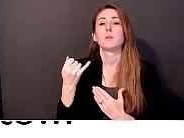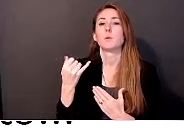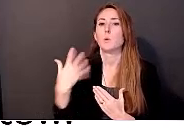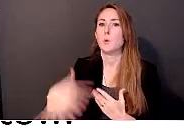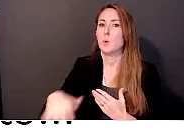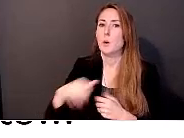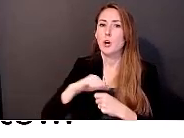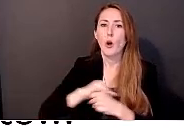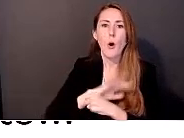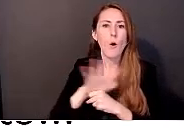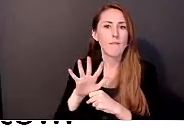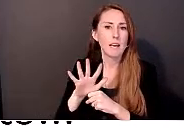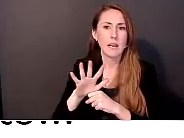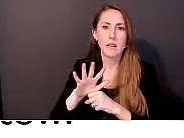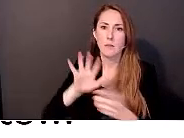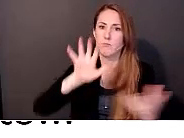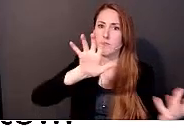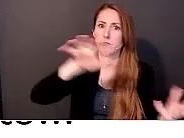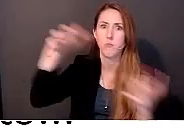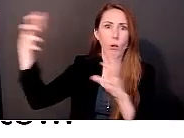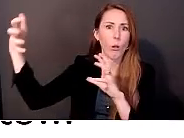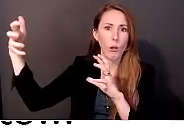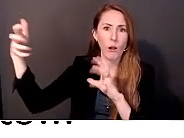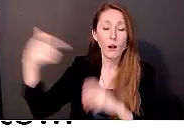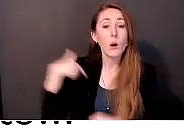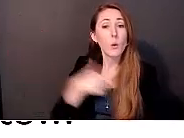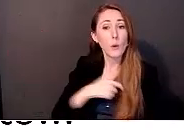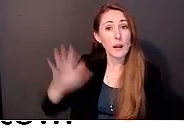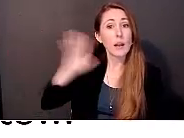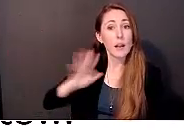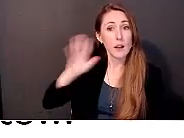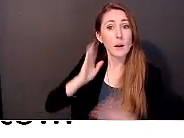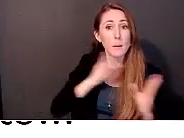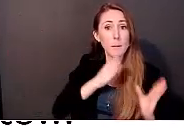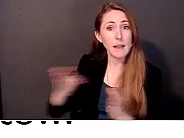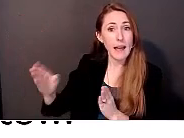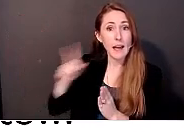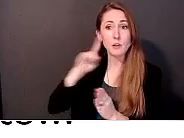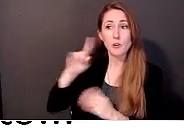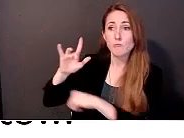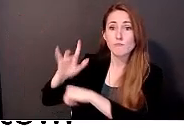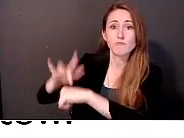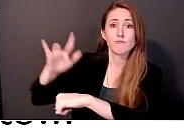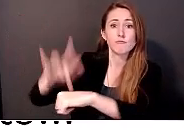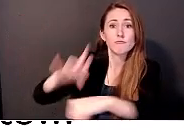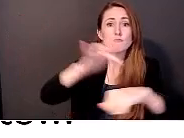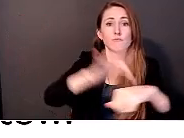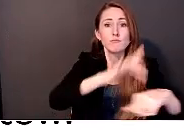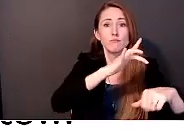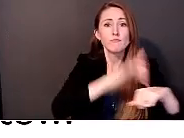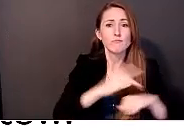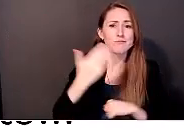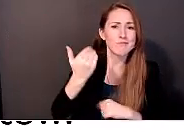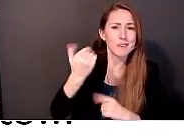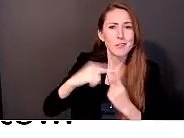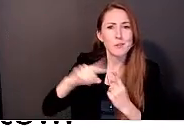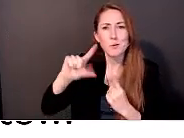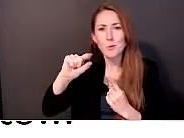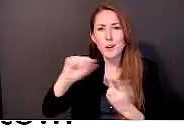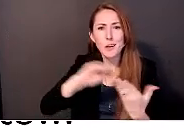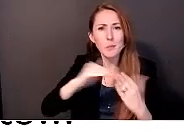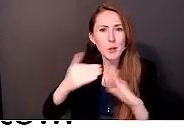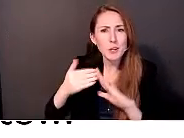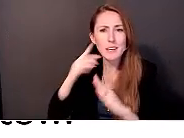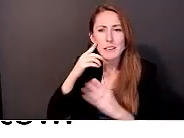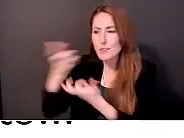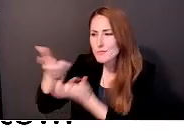We had originally planned to be in community, going to 15 to 20 communities and learning what people are doing on the ground